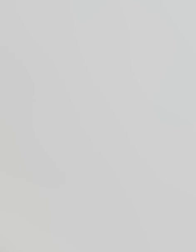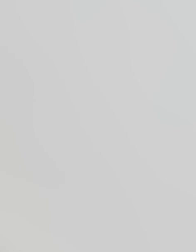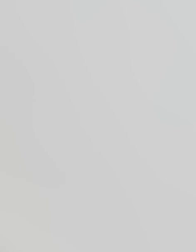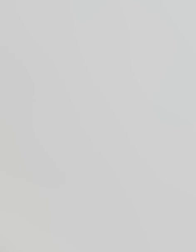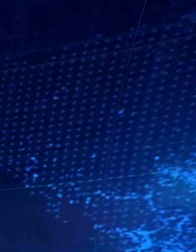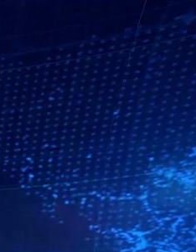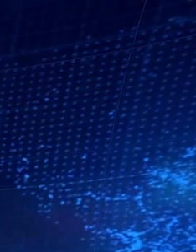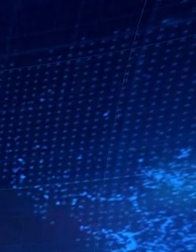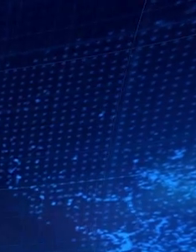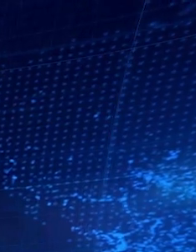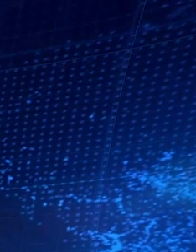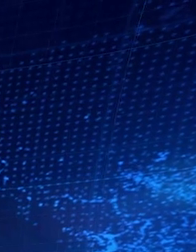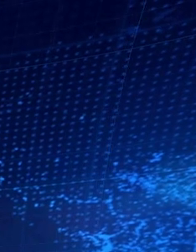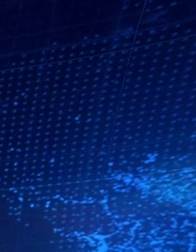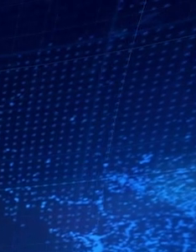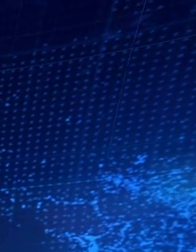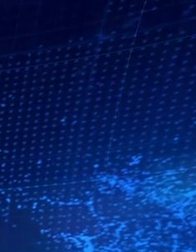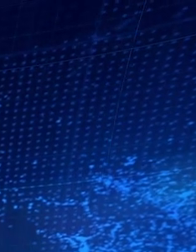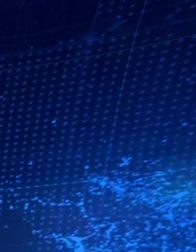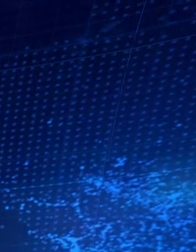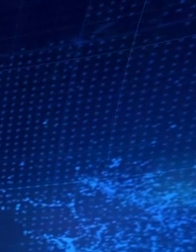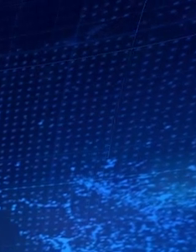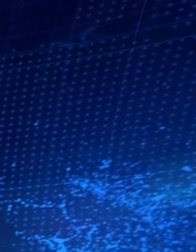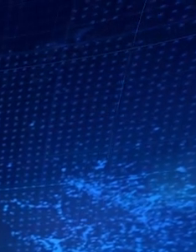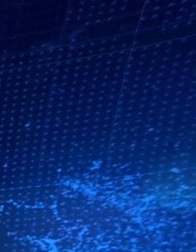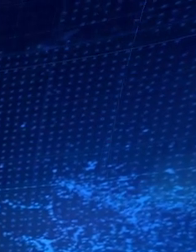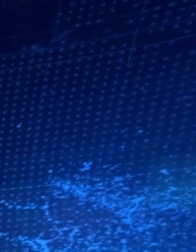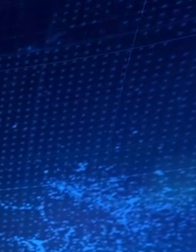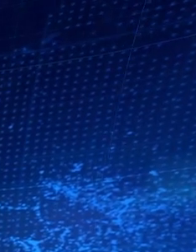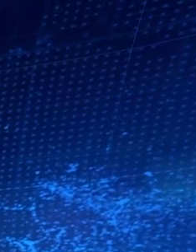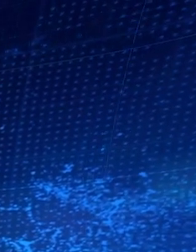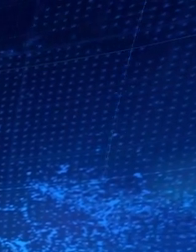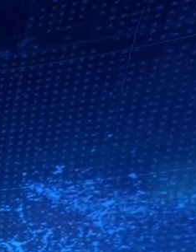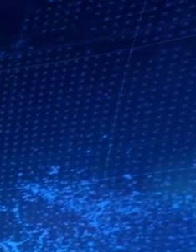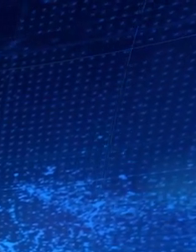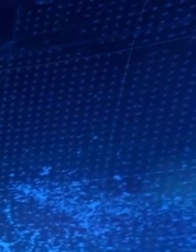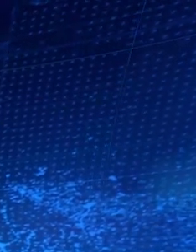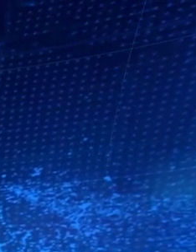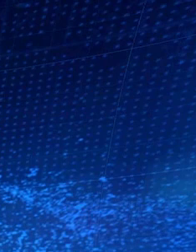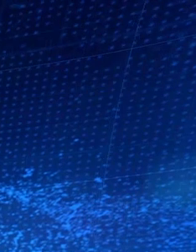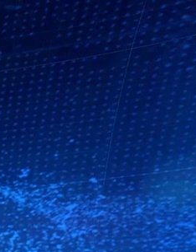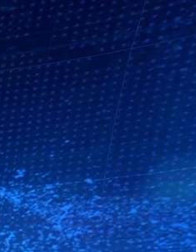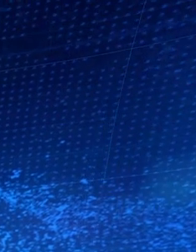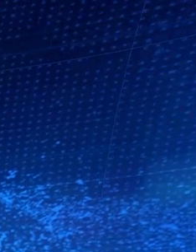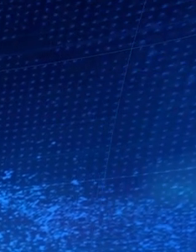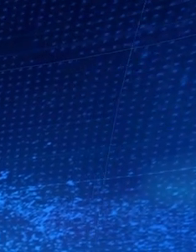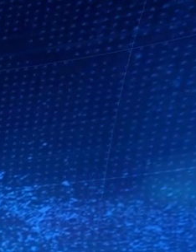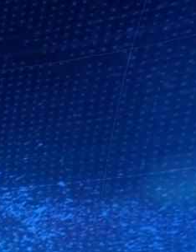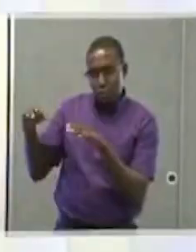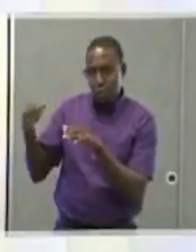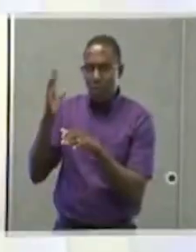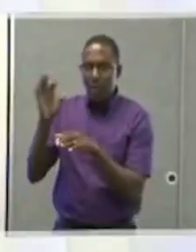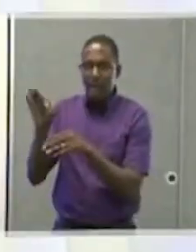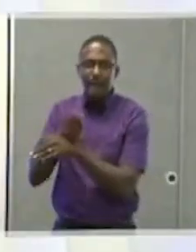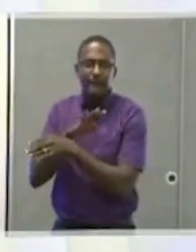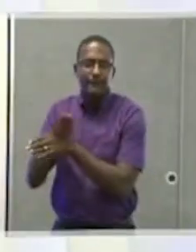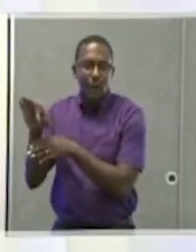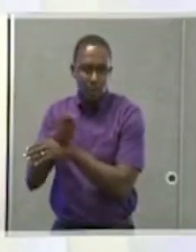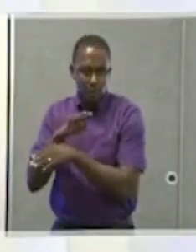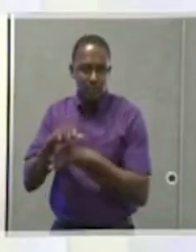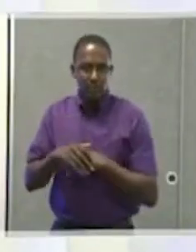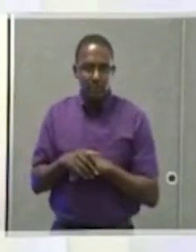Tameka Davis. Minister Grange says regulations are being tailored that will govern how the caucus will operate. In